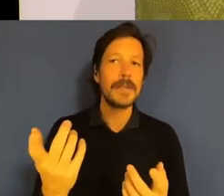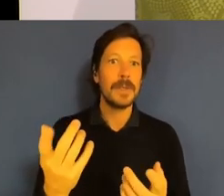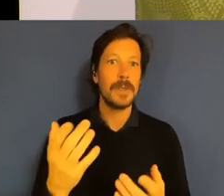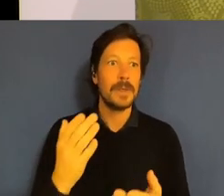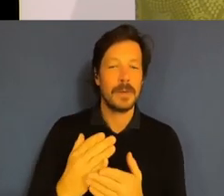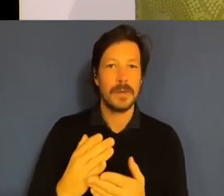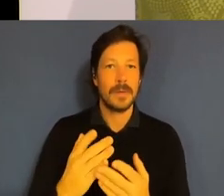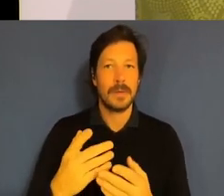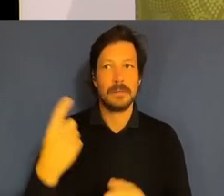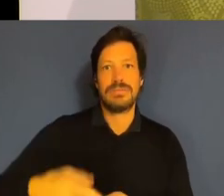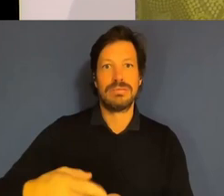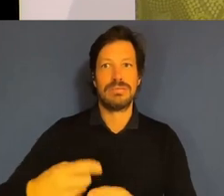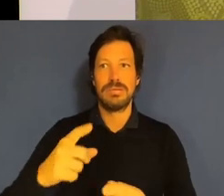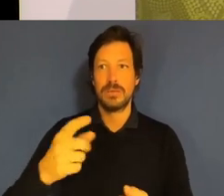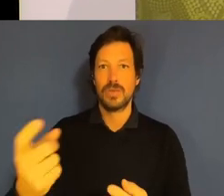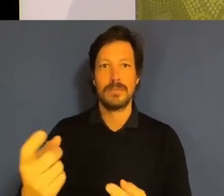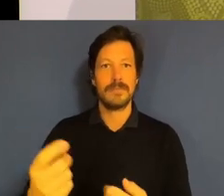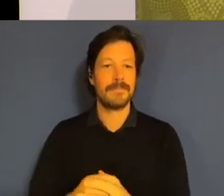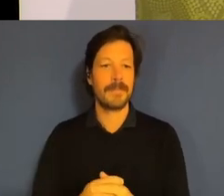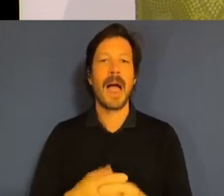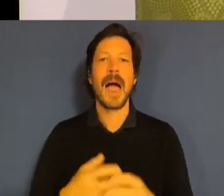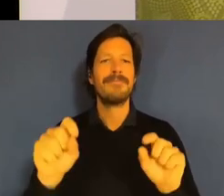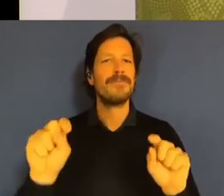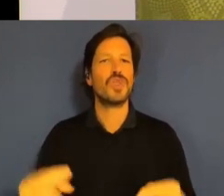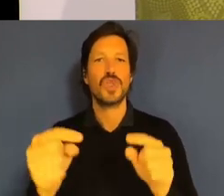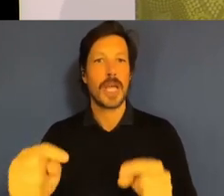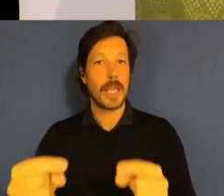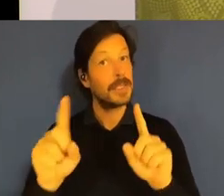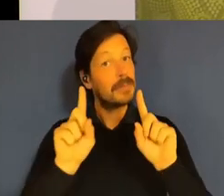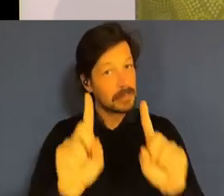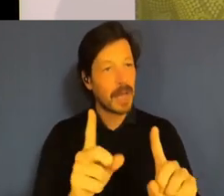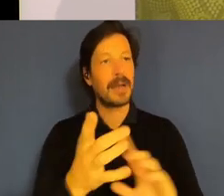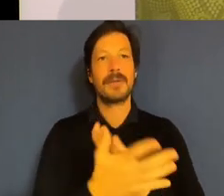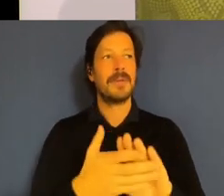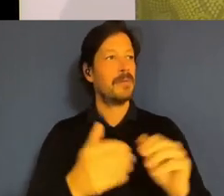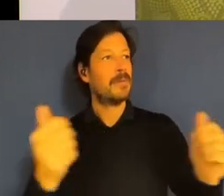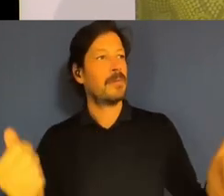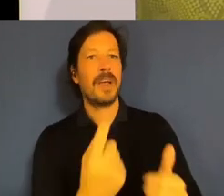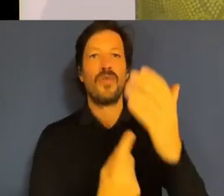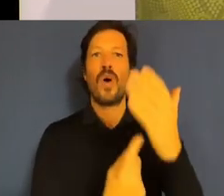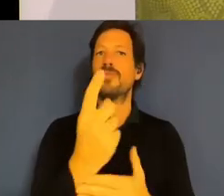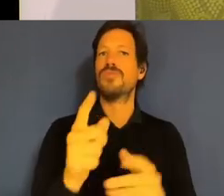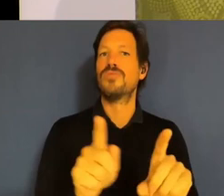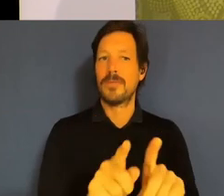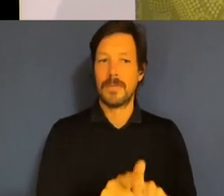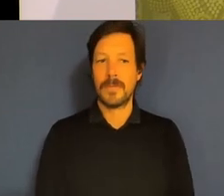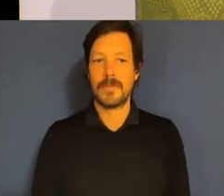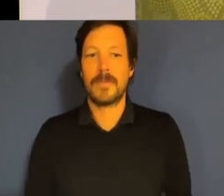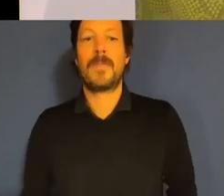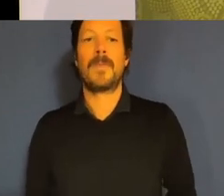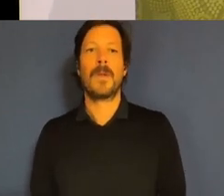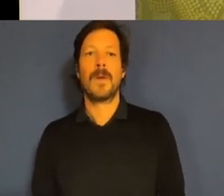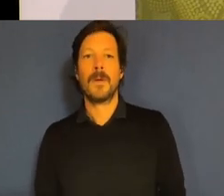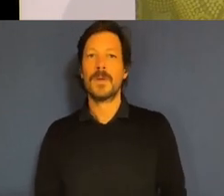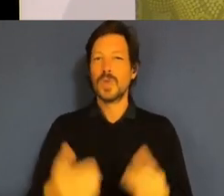And despite all these challenges that that brings, it provides us with enormous opportunity to adapt, to adopt and utilise new